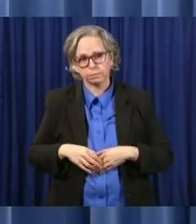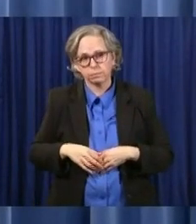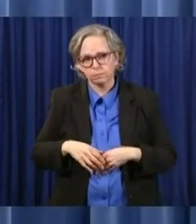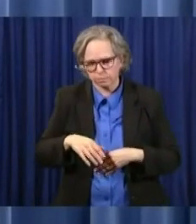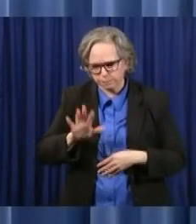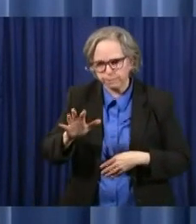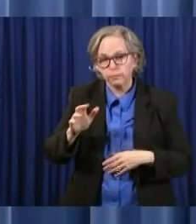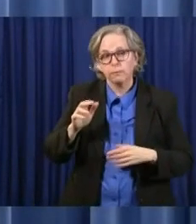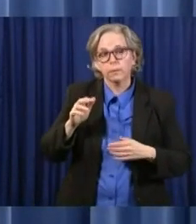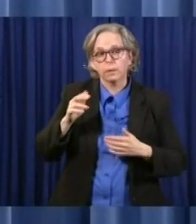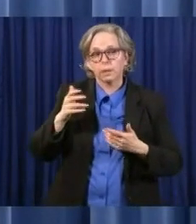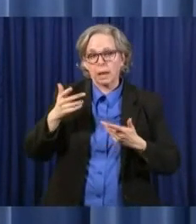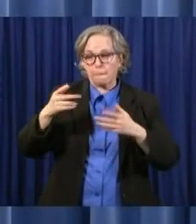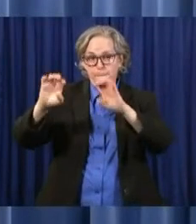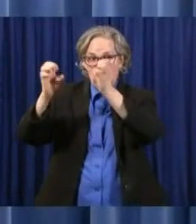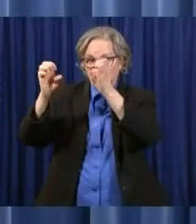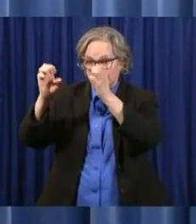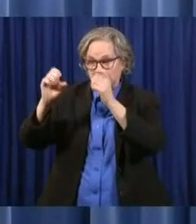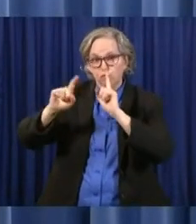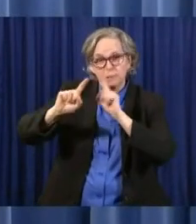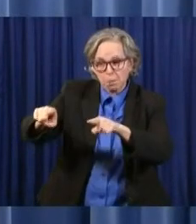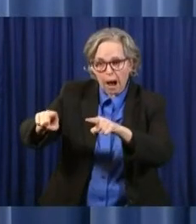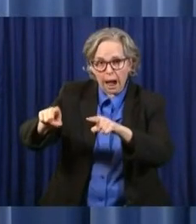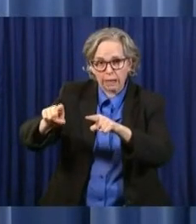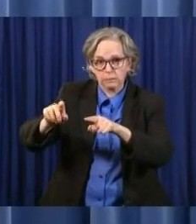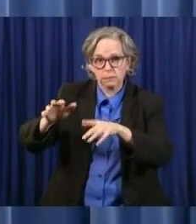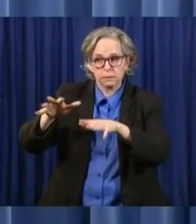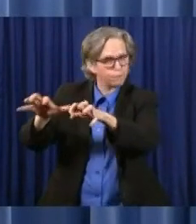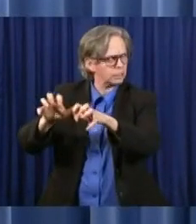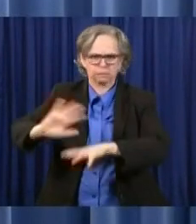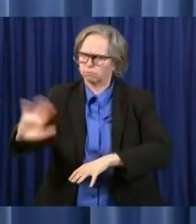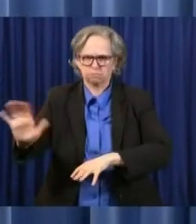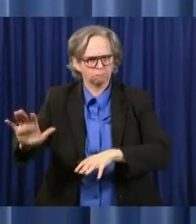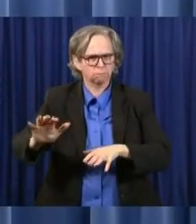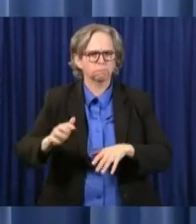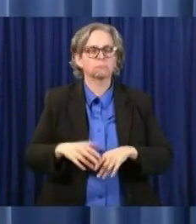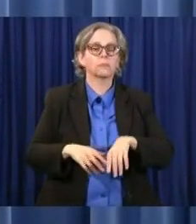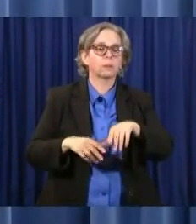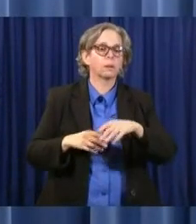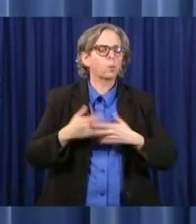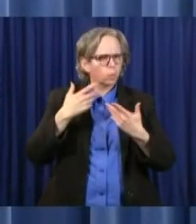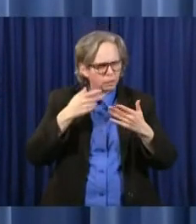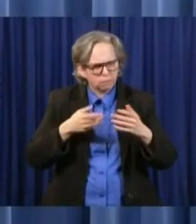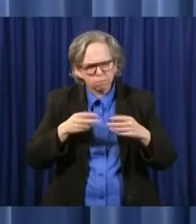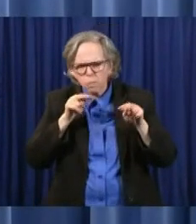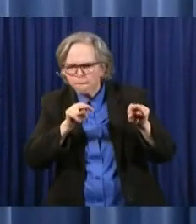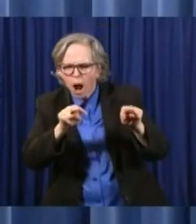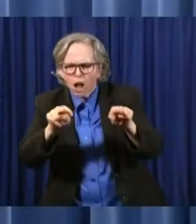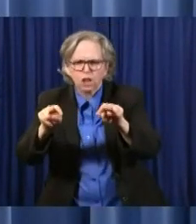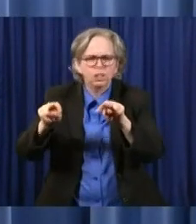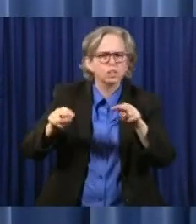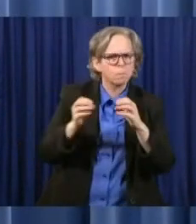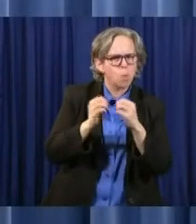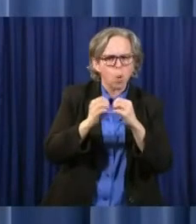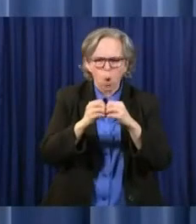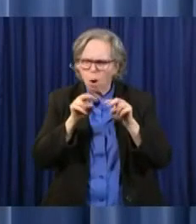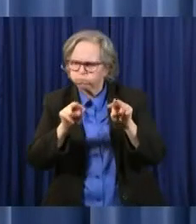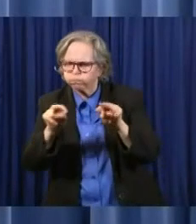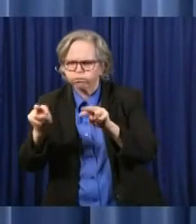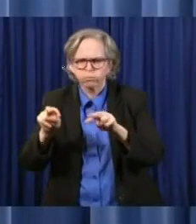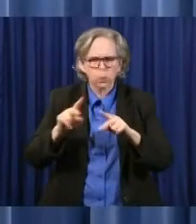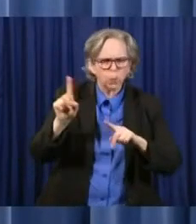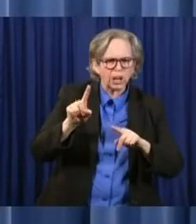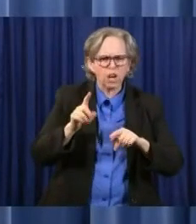and will strictly scrutinize the continued need for those services. Agencies will suspend purchasing authority for non-essential purchases